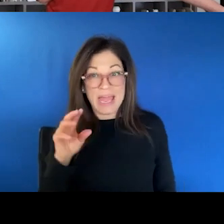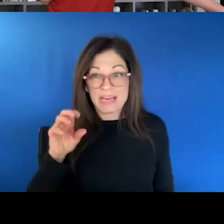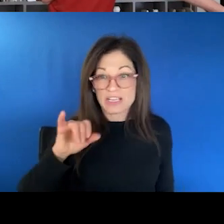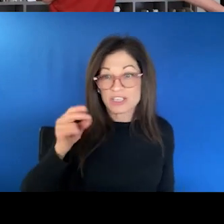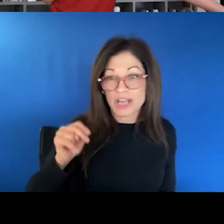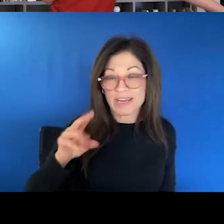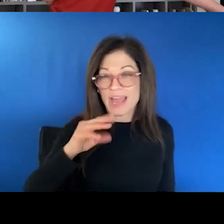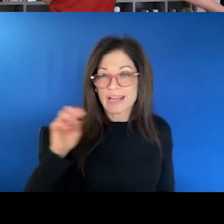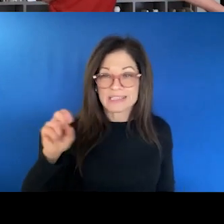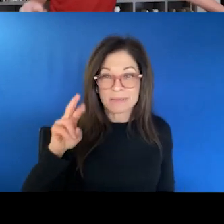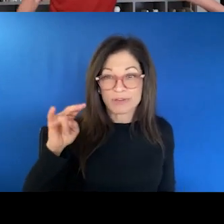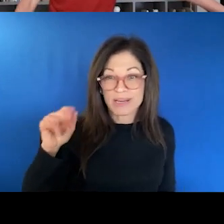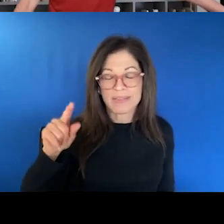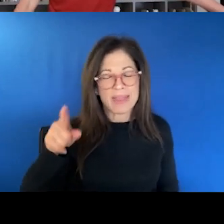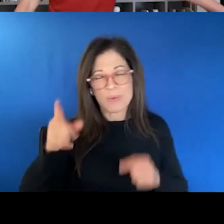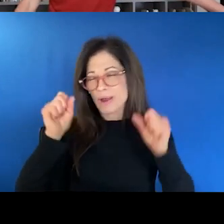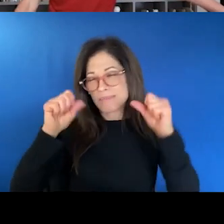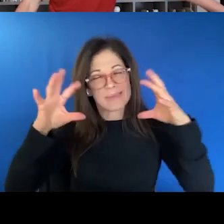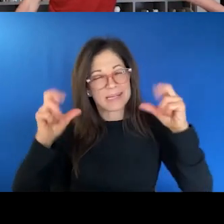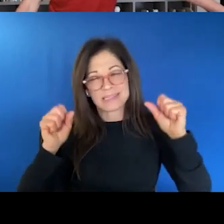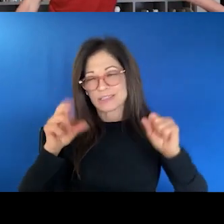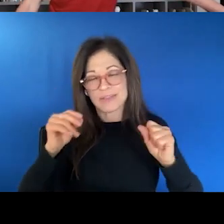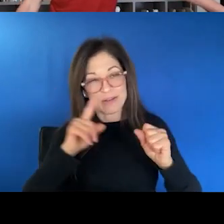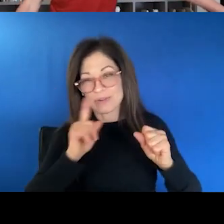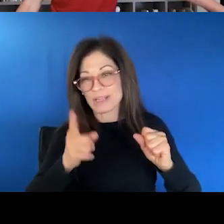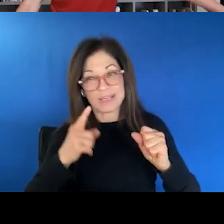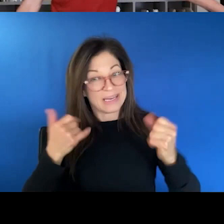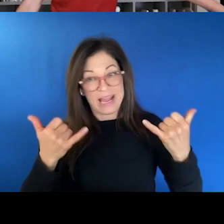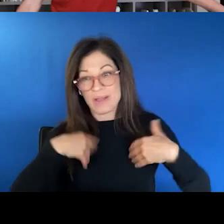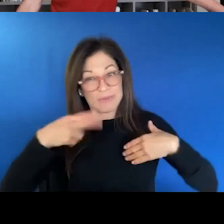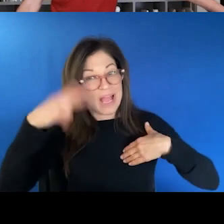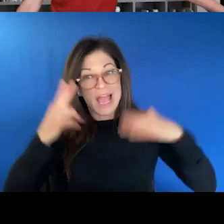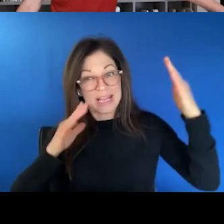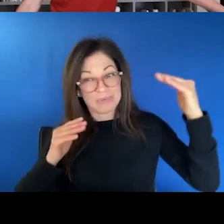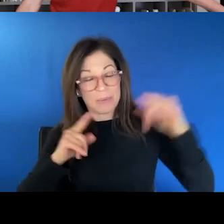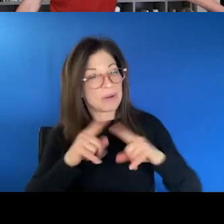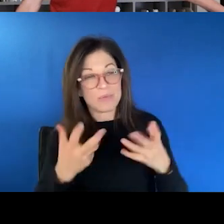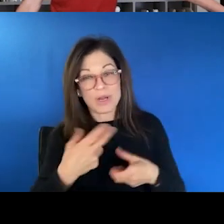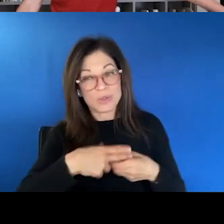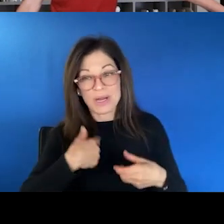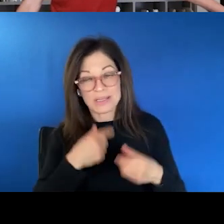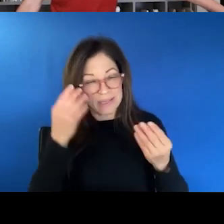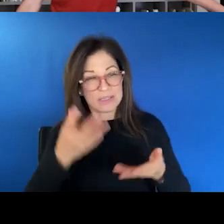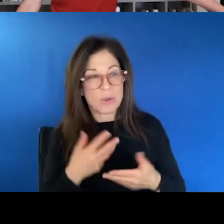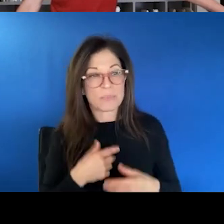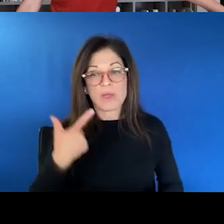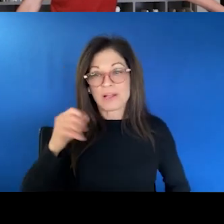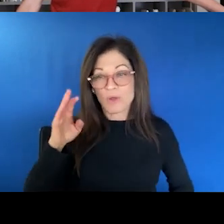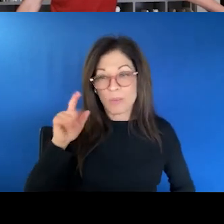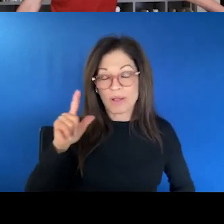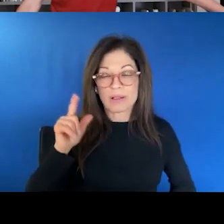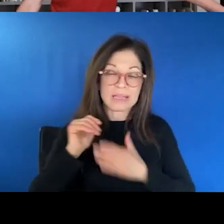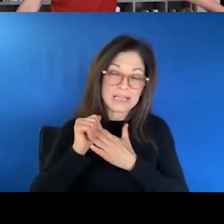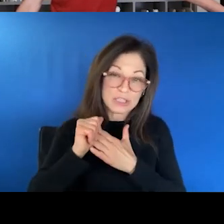amazing. So they've set the bar high, but if you'd love to join in us, let us know. The Global Leadership Exchange is